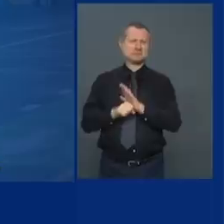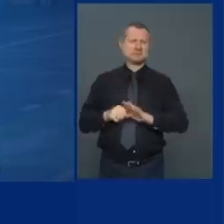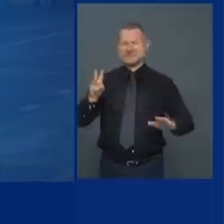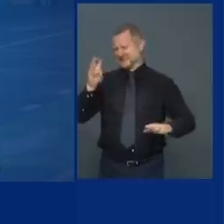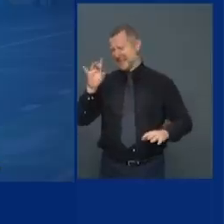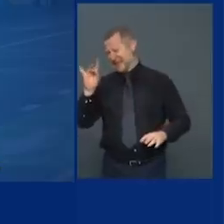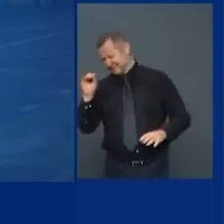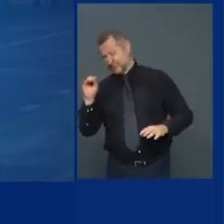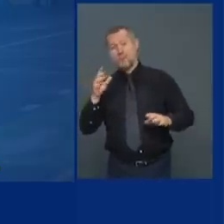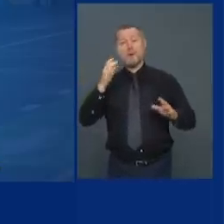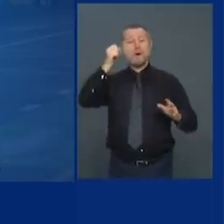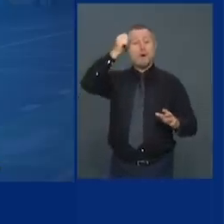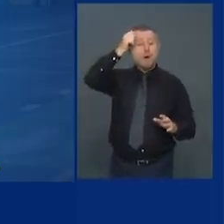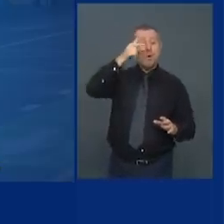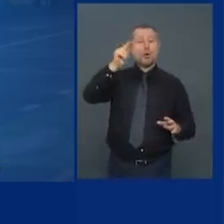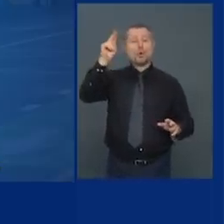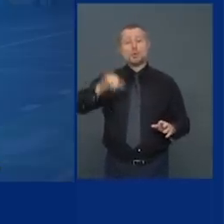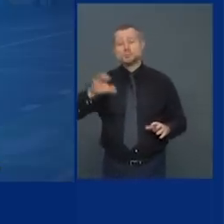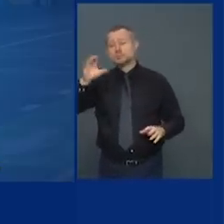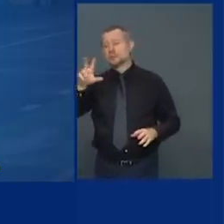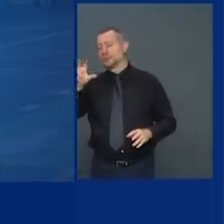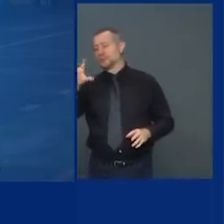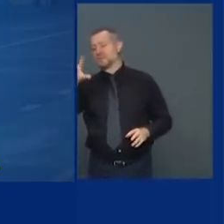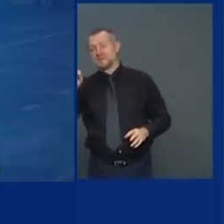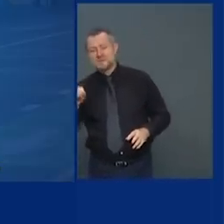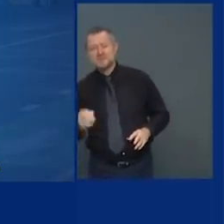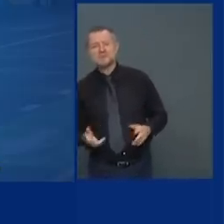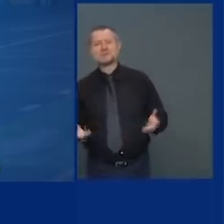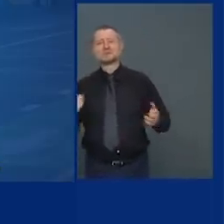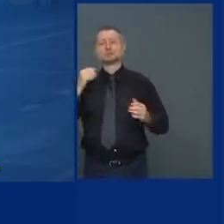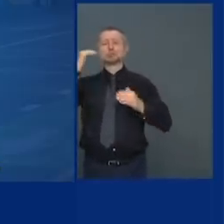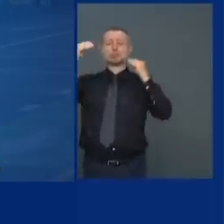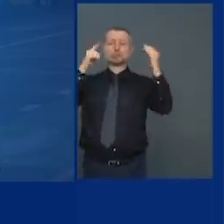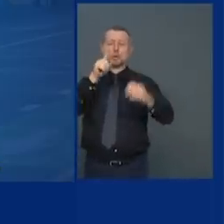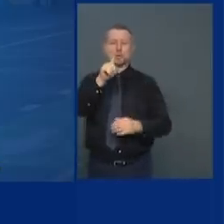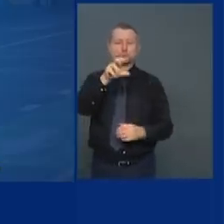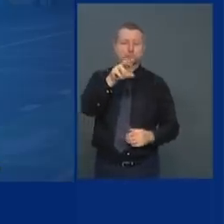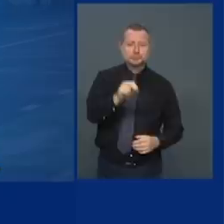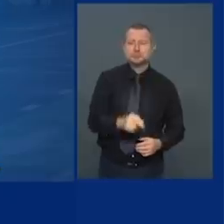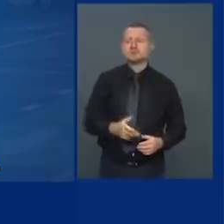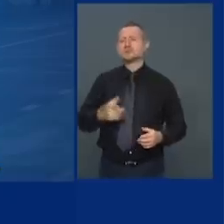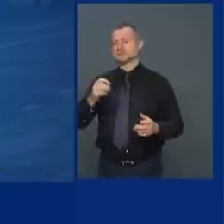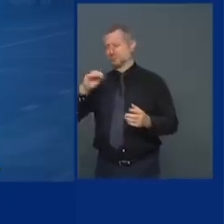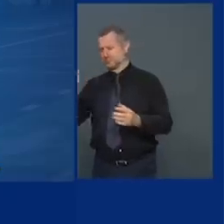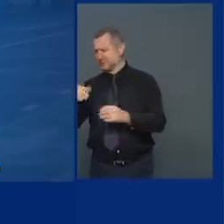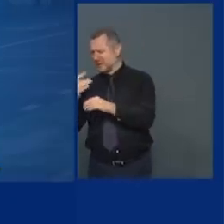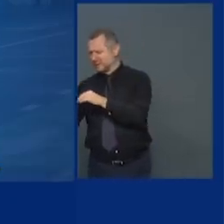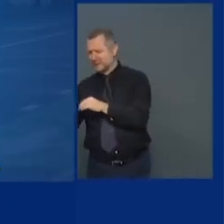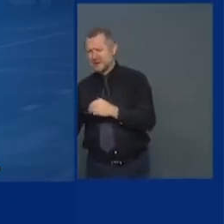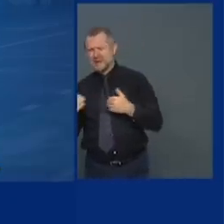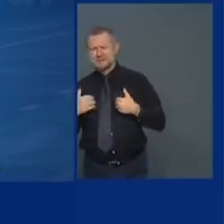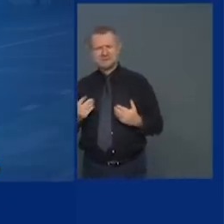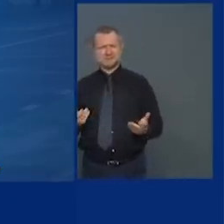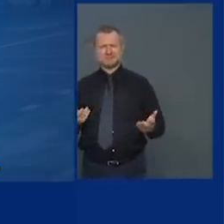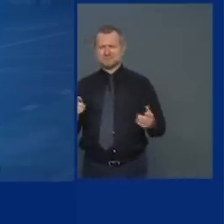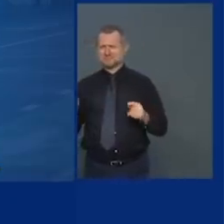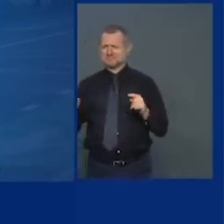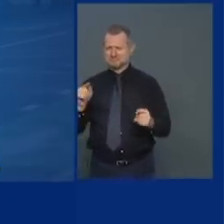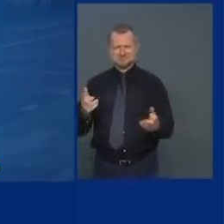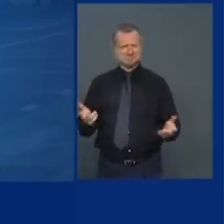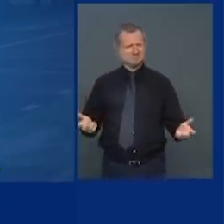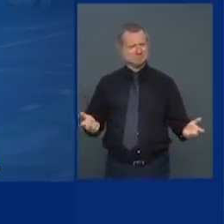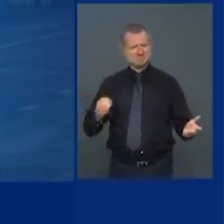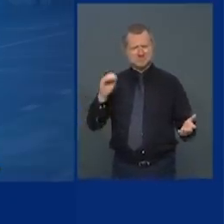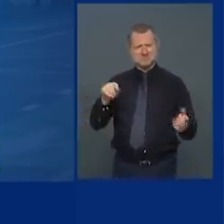adults 32 percent are empty 27 at less than full capacity we're putting out guidance